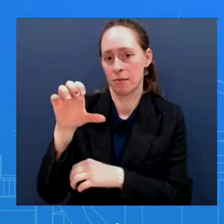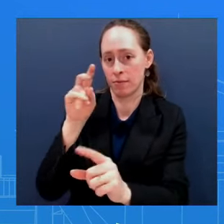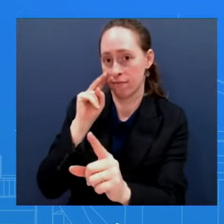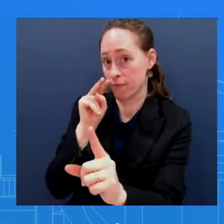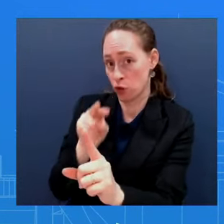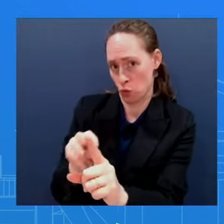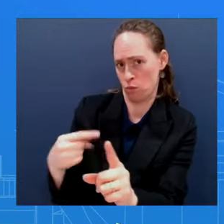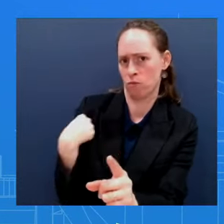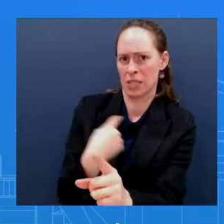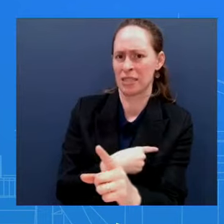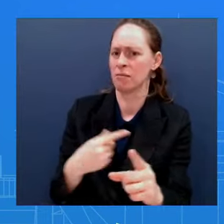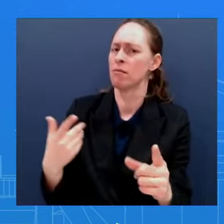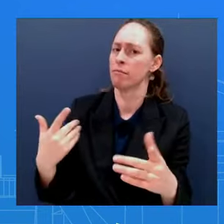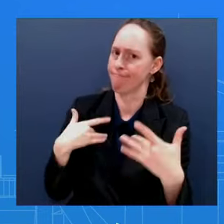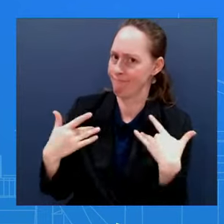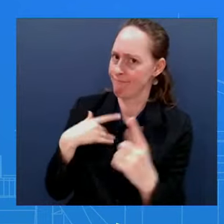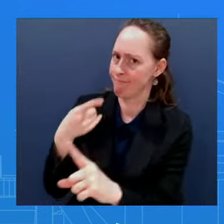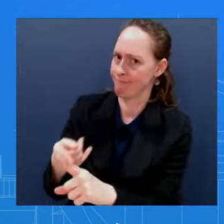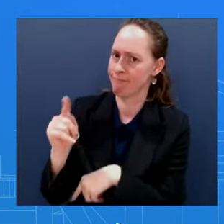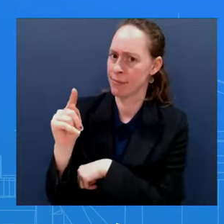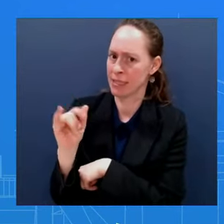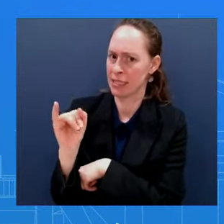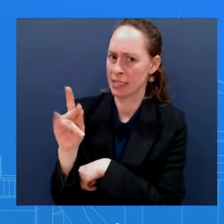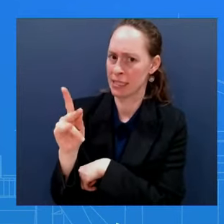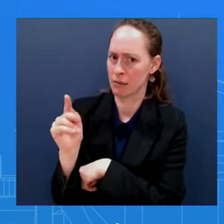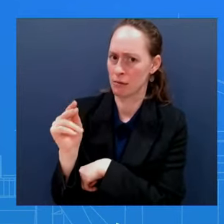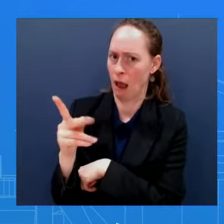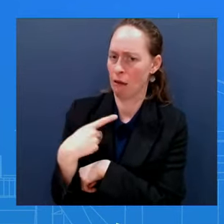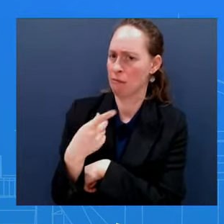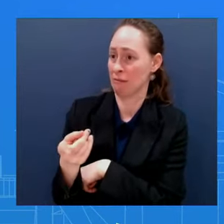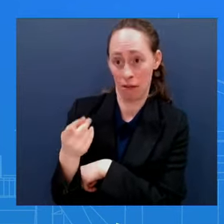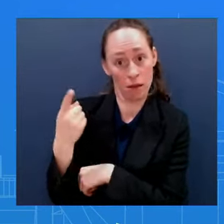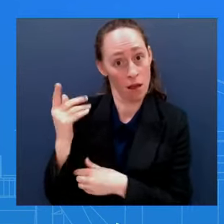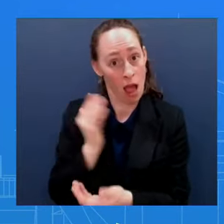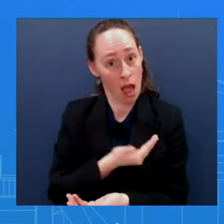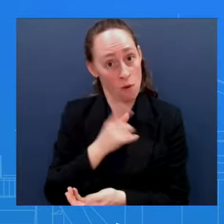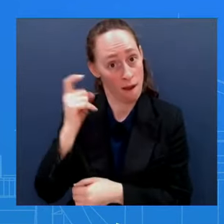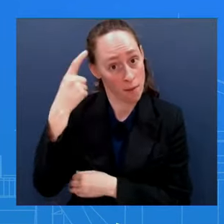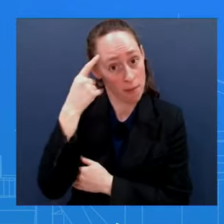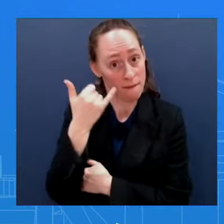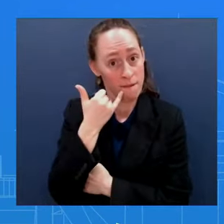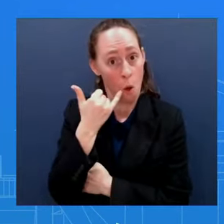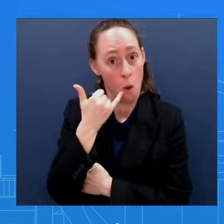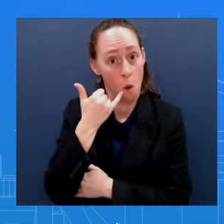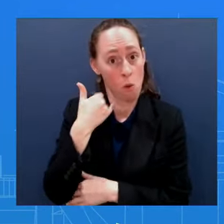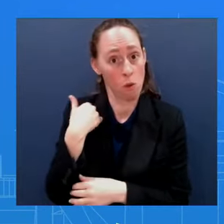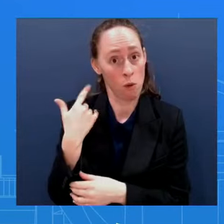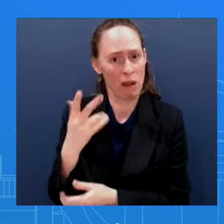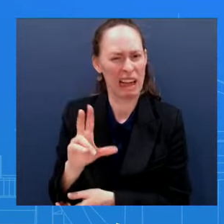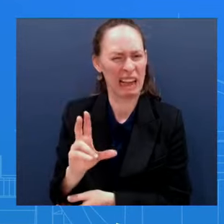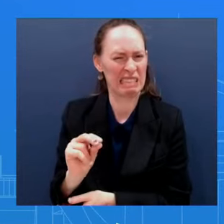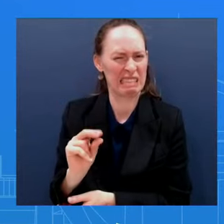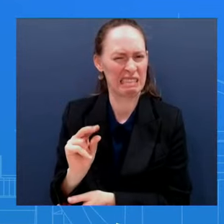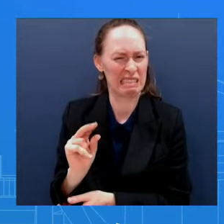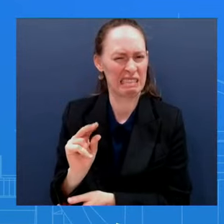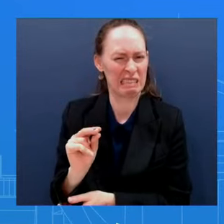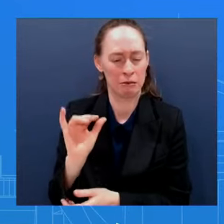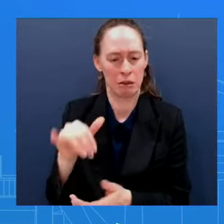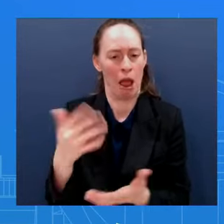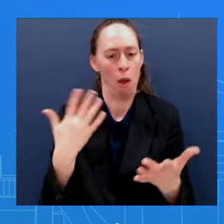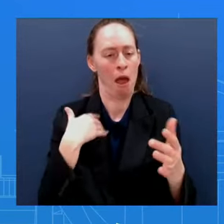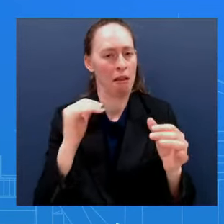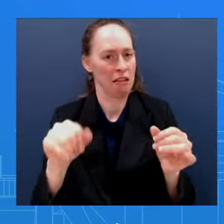change to our policy not to allow that Awesome, Can understand, though, like, why Why there wouldn't be any communication between CFIUS And the administration